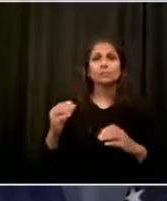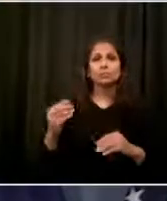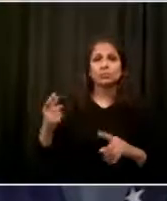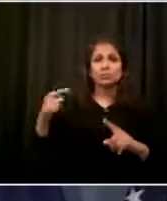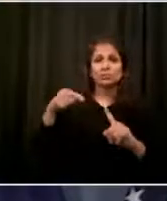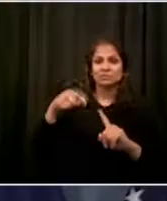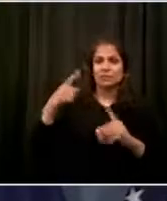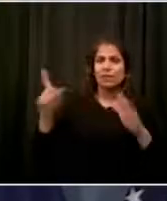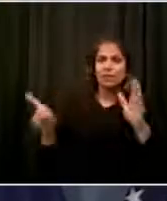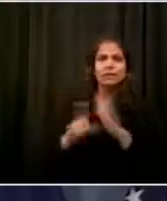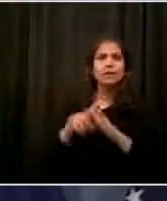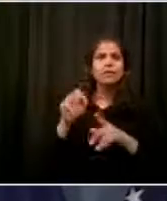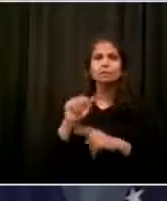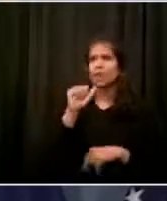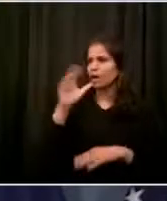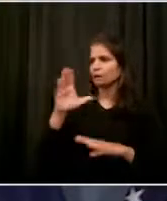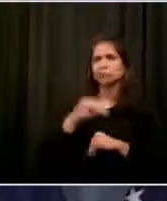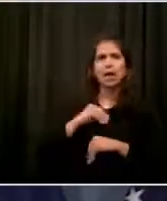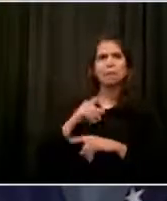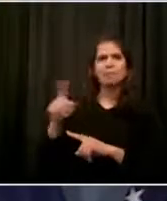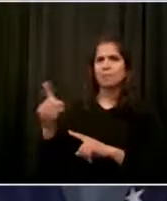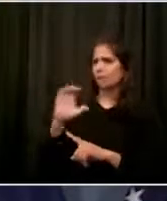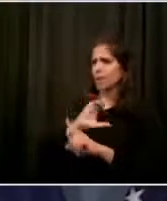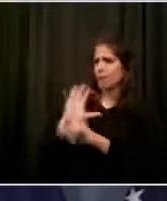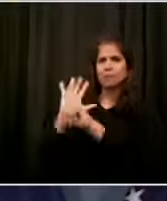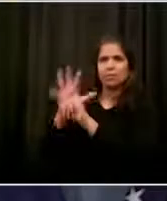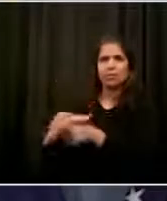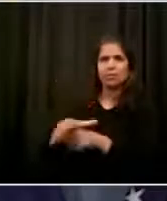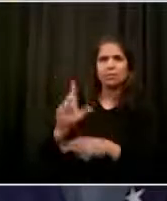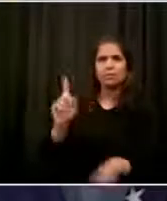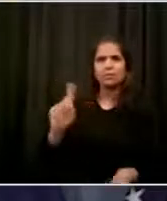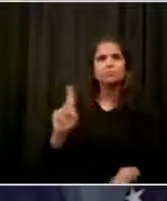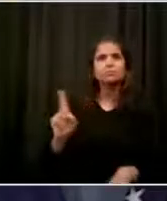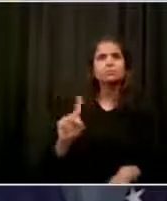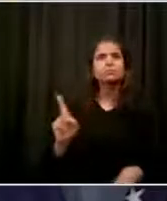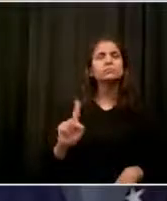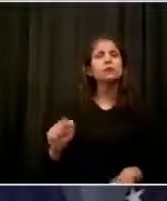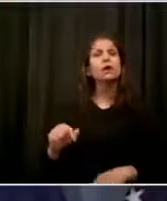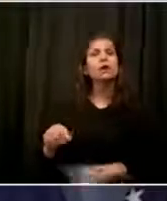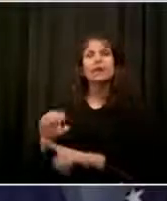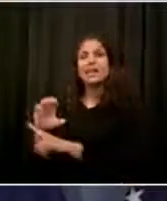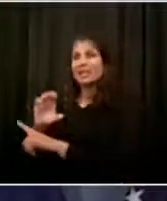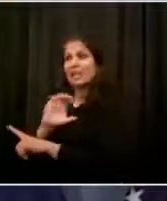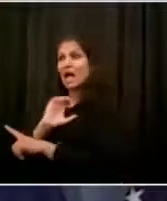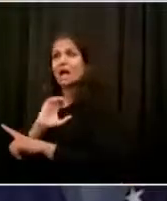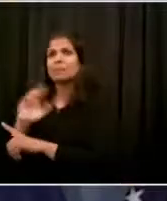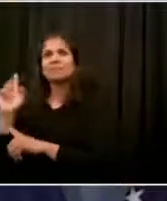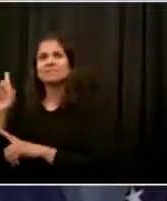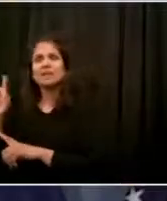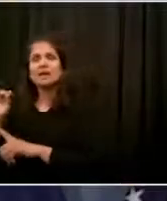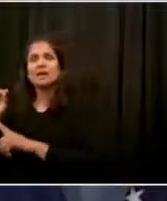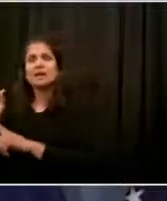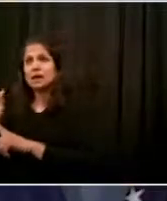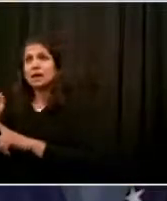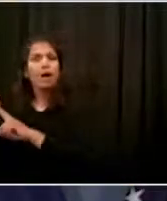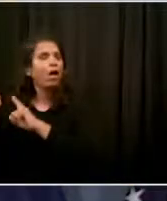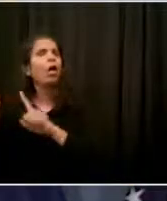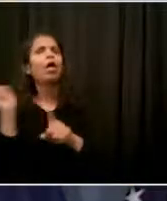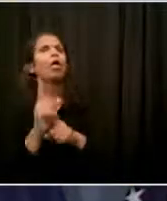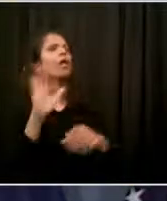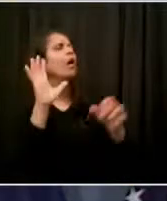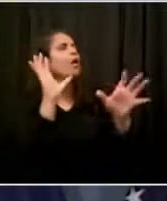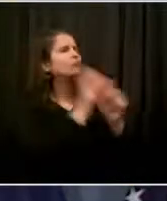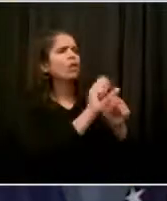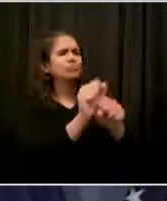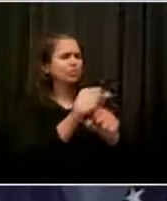kind of discipline, the question I would have is, is discipline applied to an individual officer or the person who gave the orders? And, we need to look at that